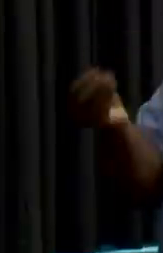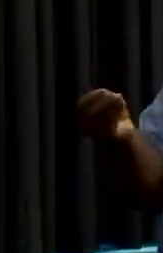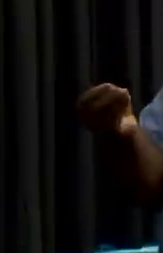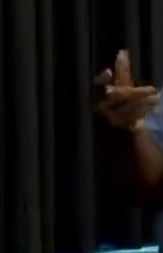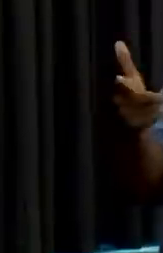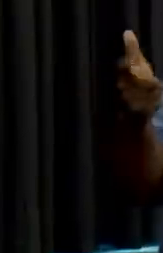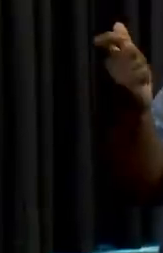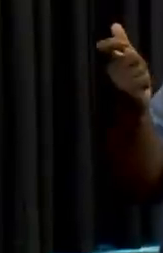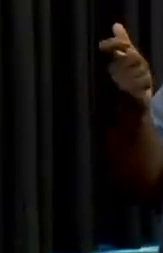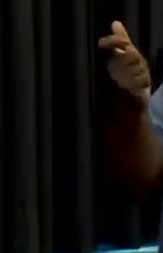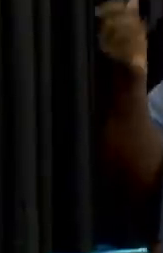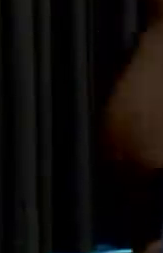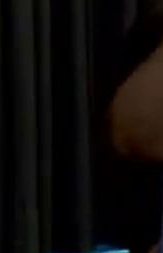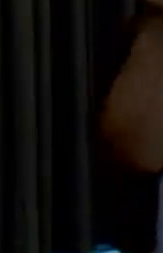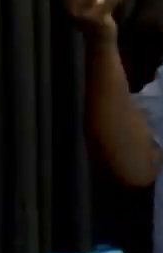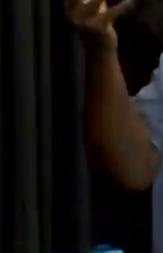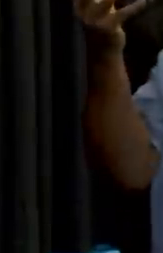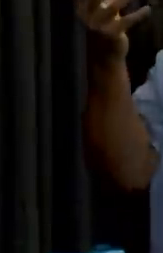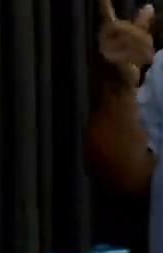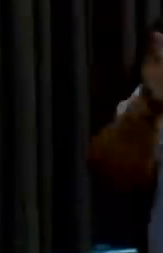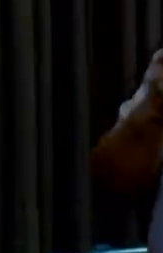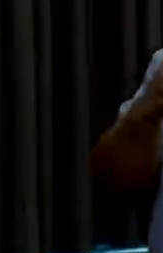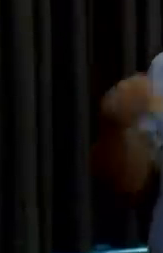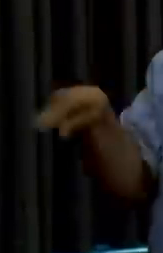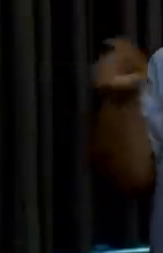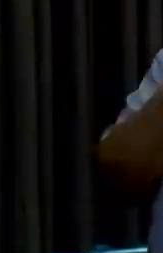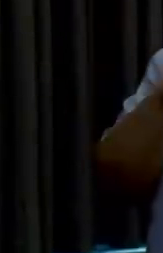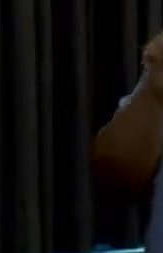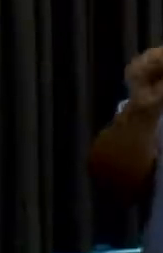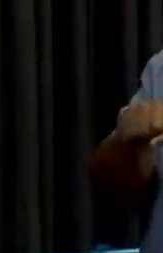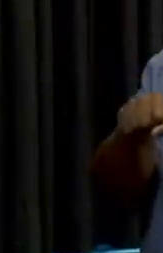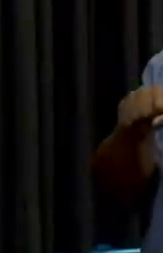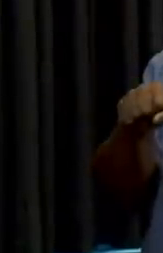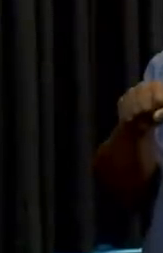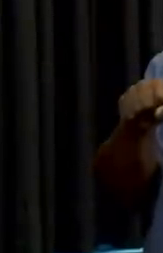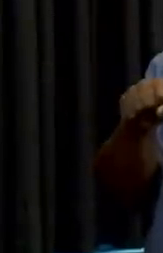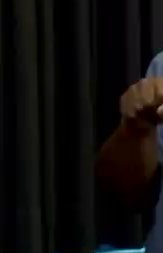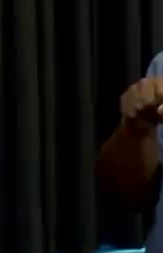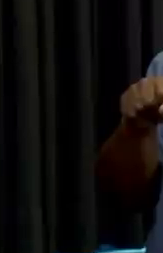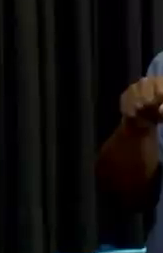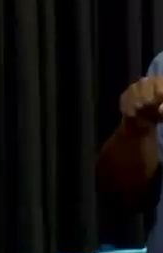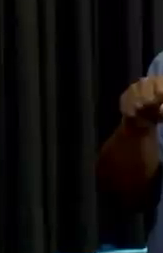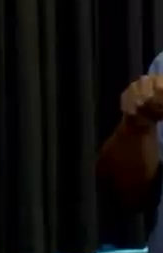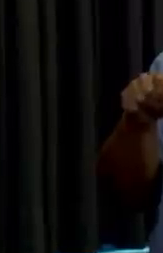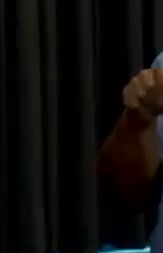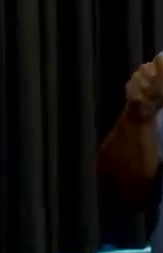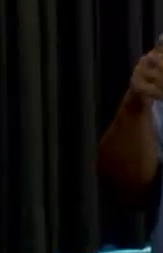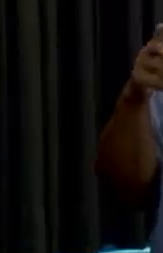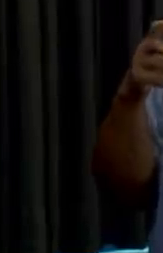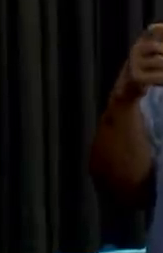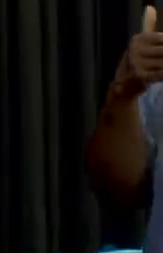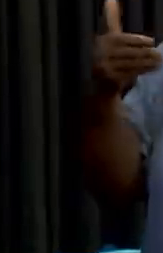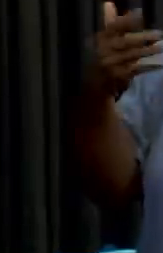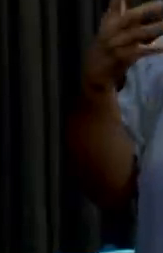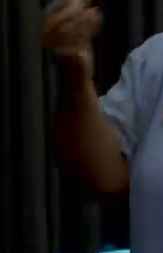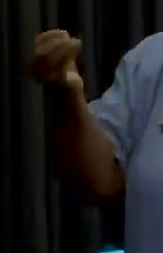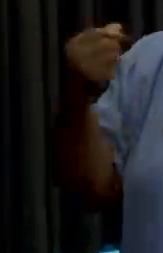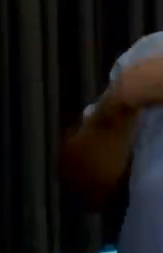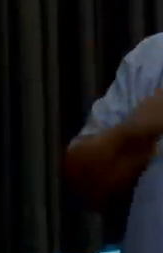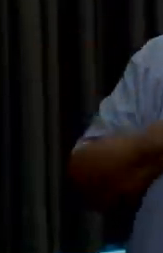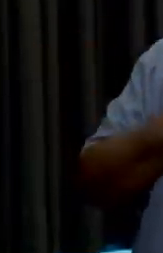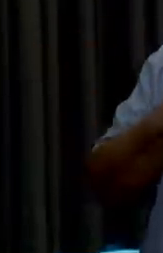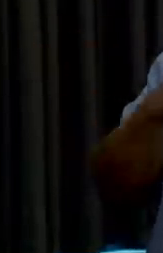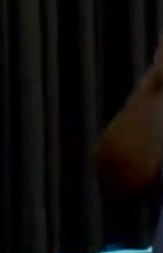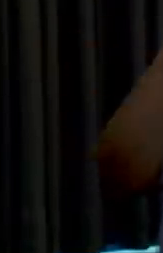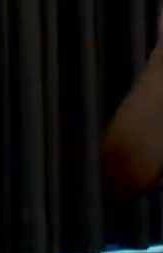update so that one you all can get in and out of get out of harm's way. So we're very conscious